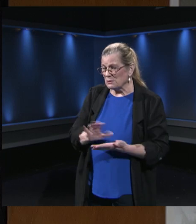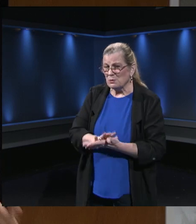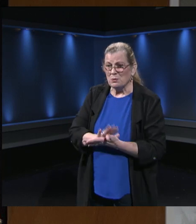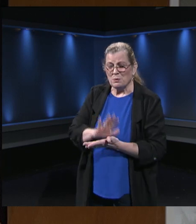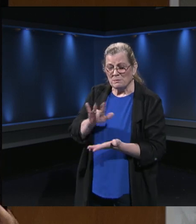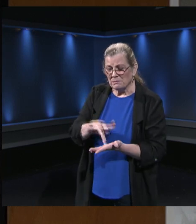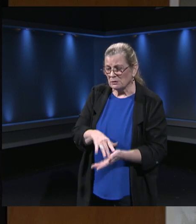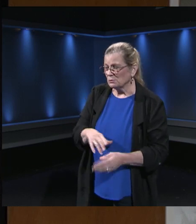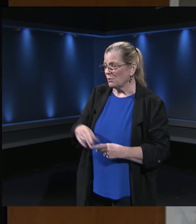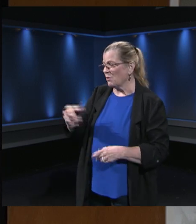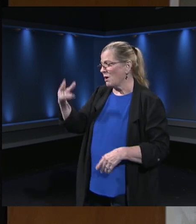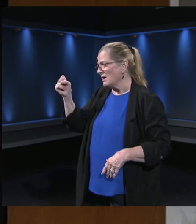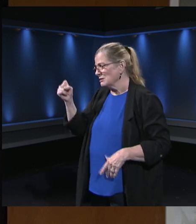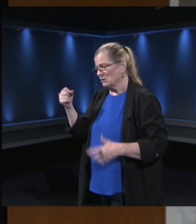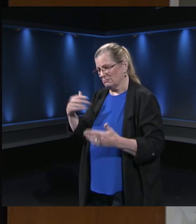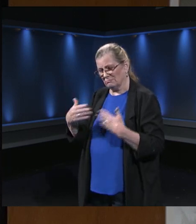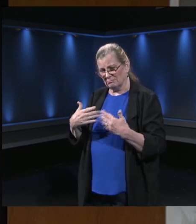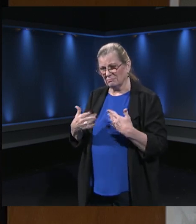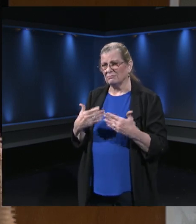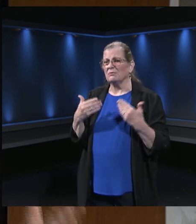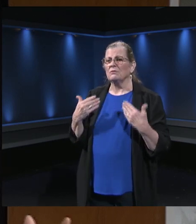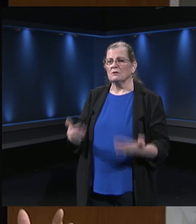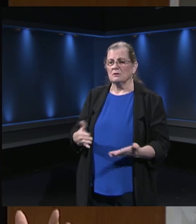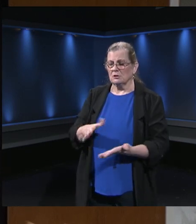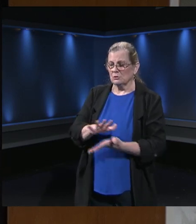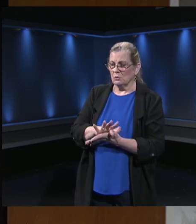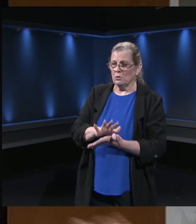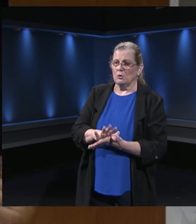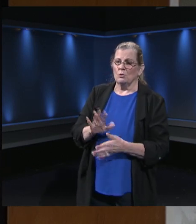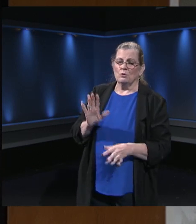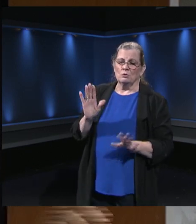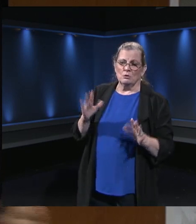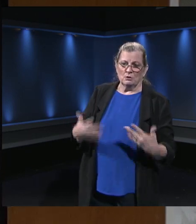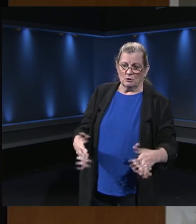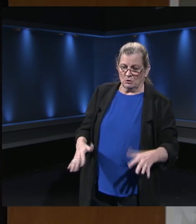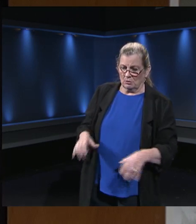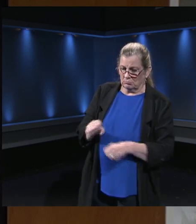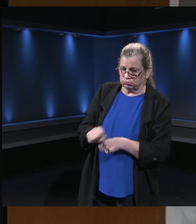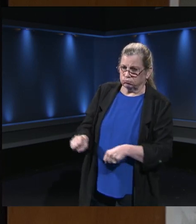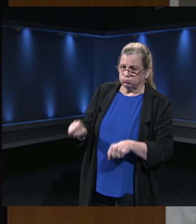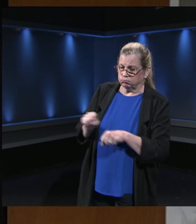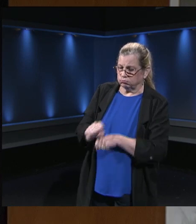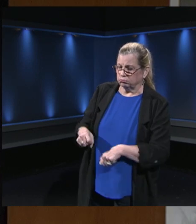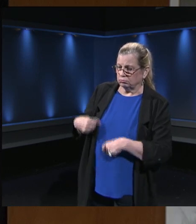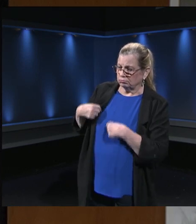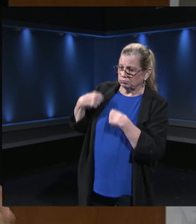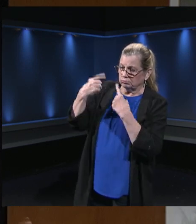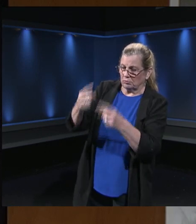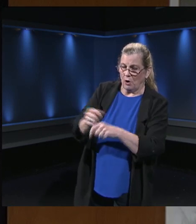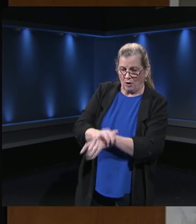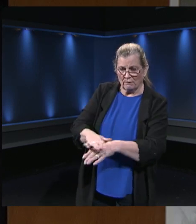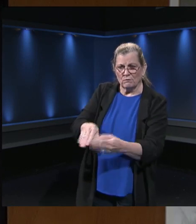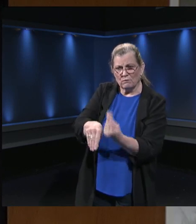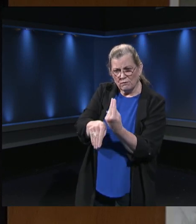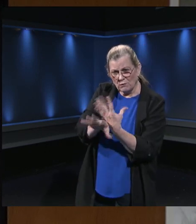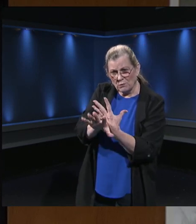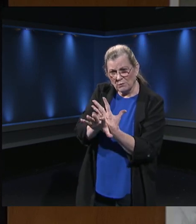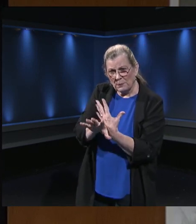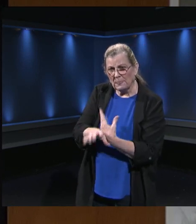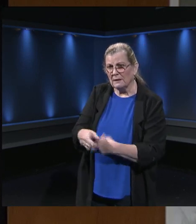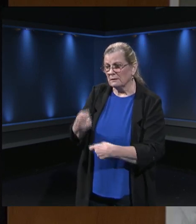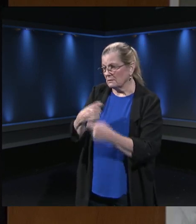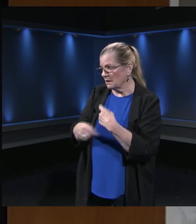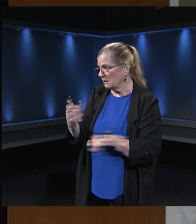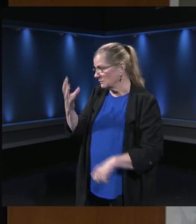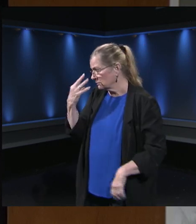our schools are working so hard for both synchronous and asynchronous. They're ready to pivot whenever they need to. There's new asynchronous tools,